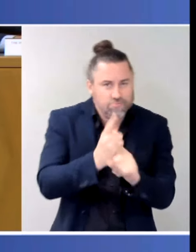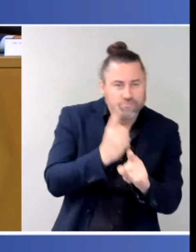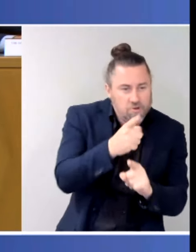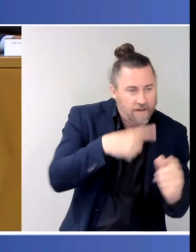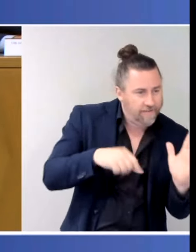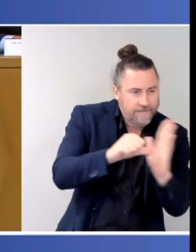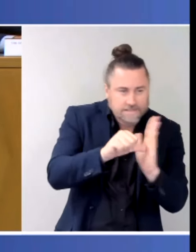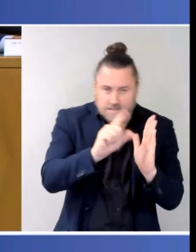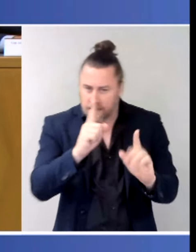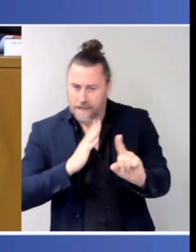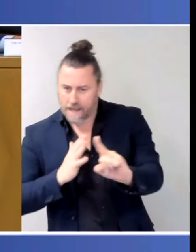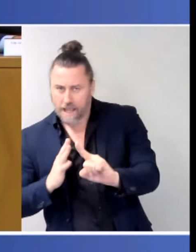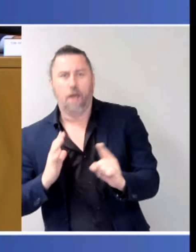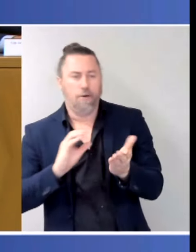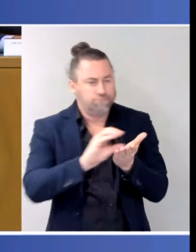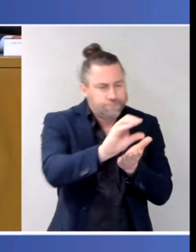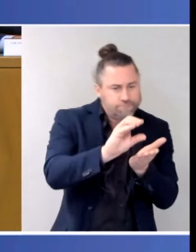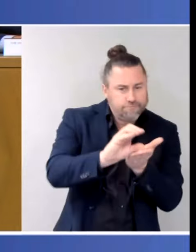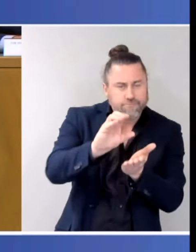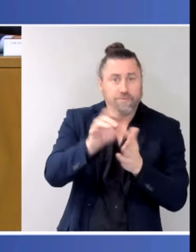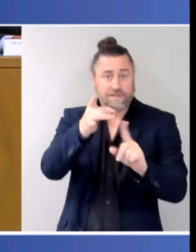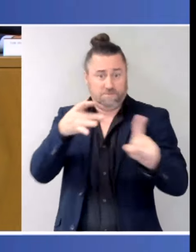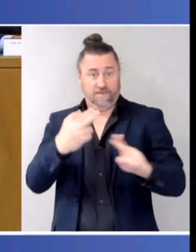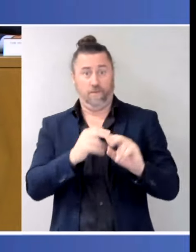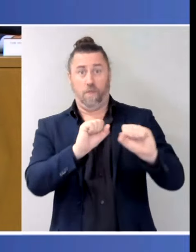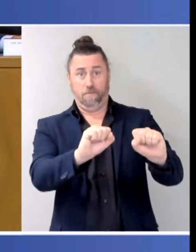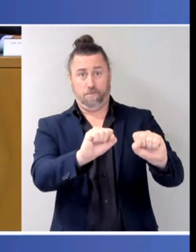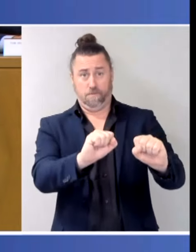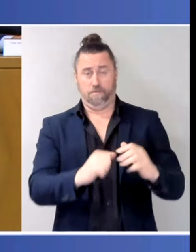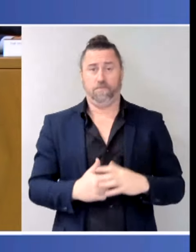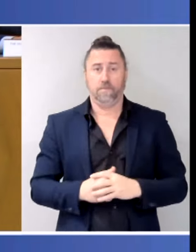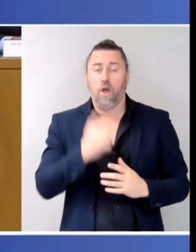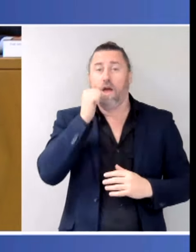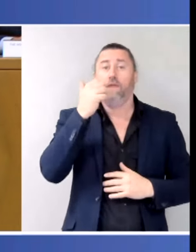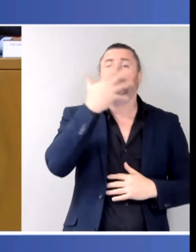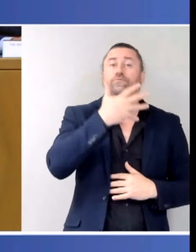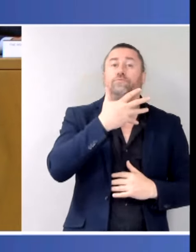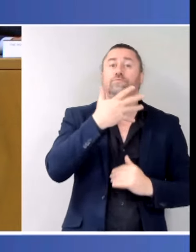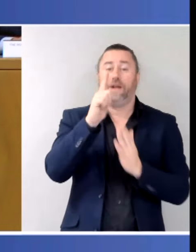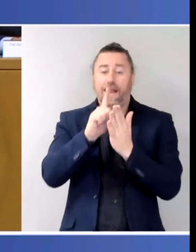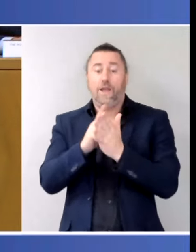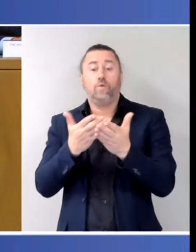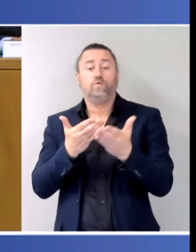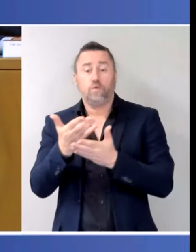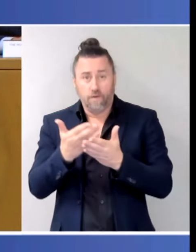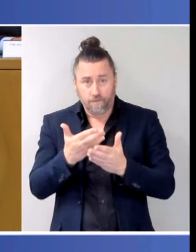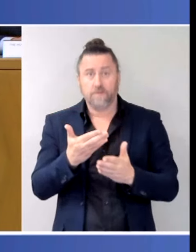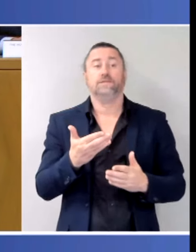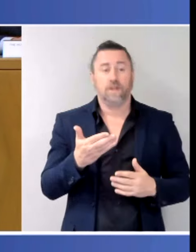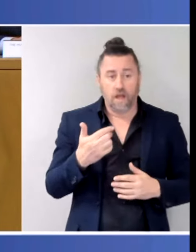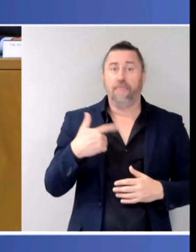Indigenous legal services are part of the reason why we have that pay parity of lifting up